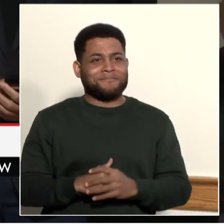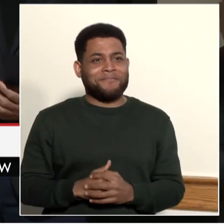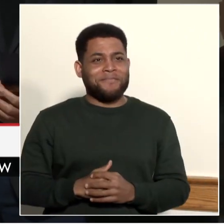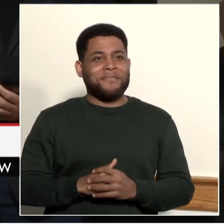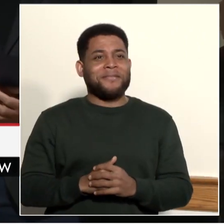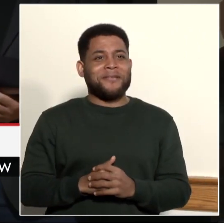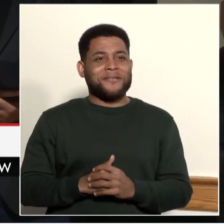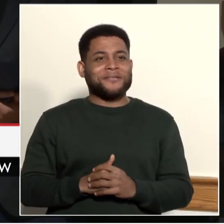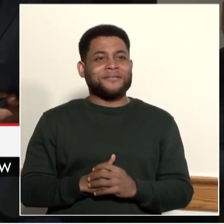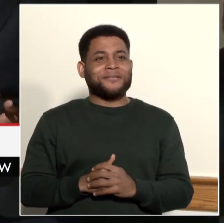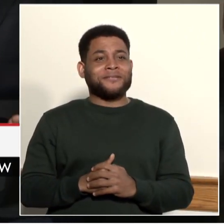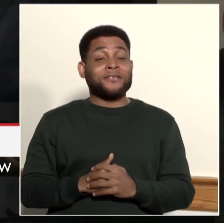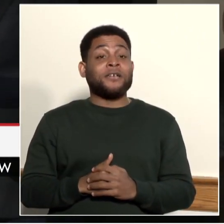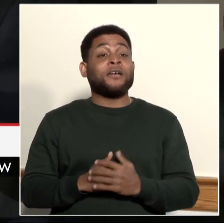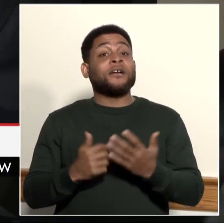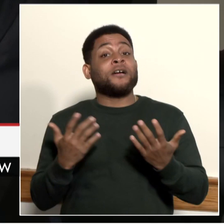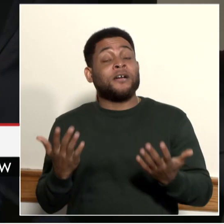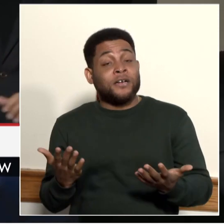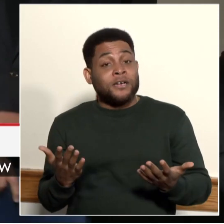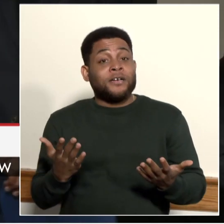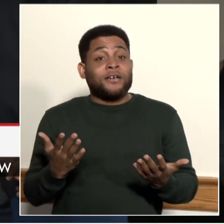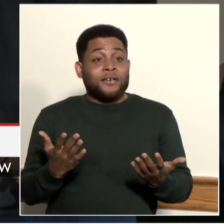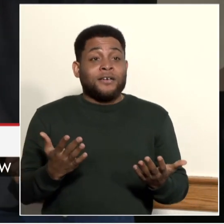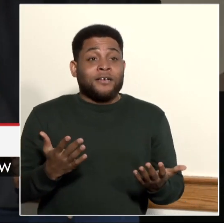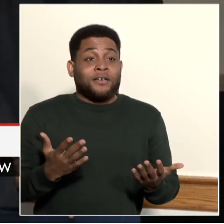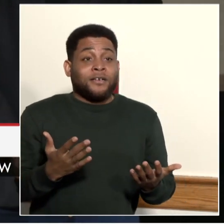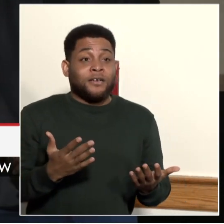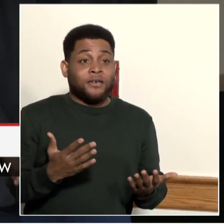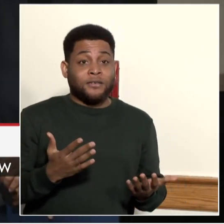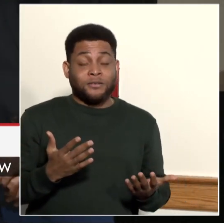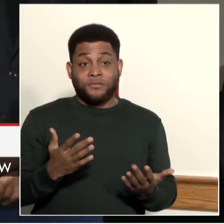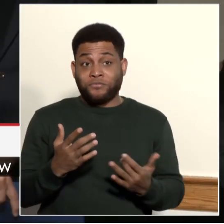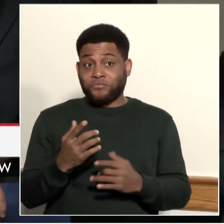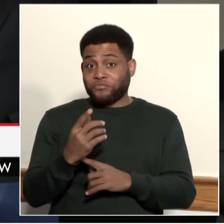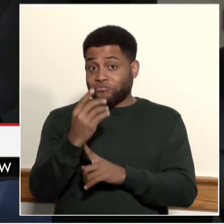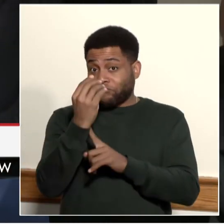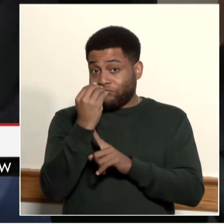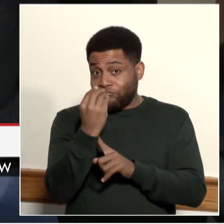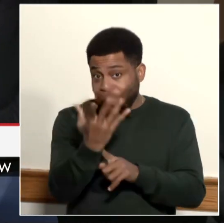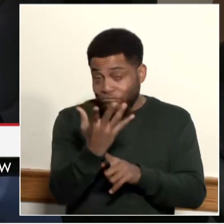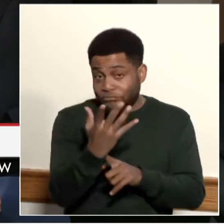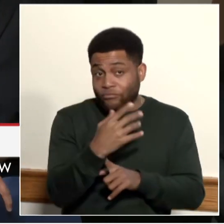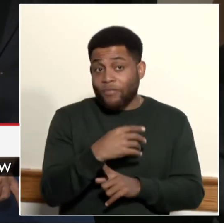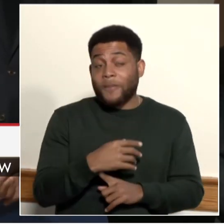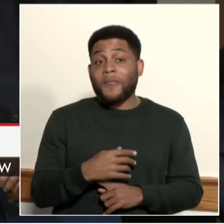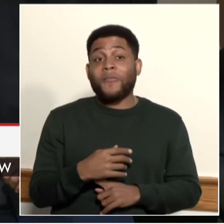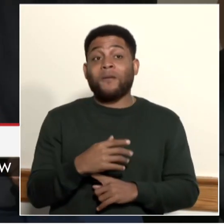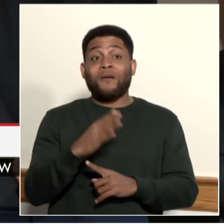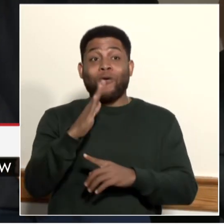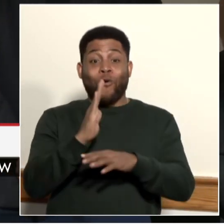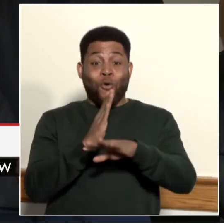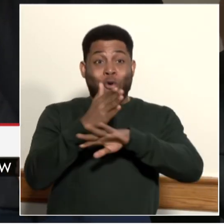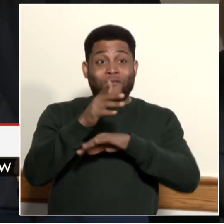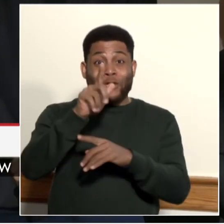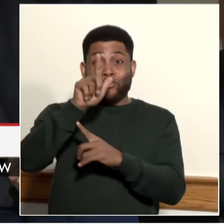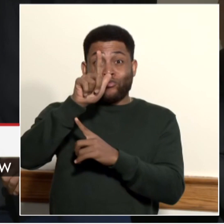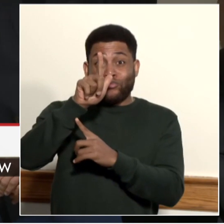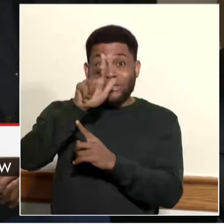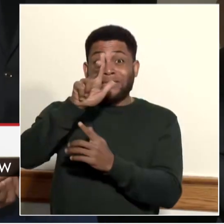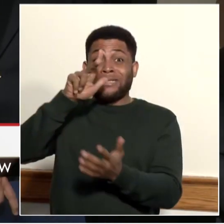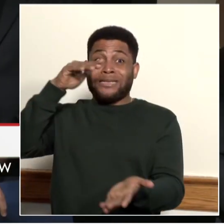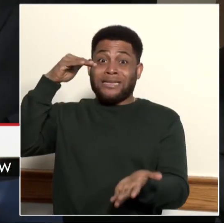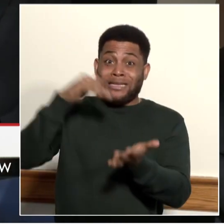So here's some news. More than 23,000 pre-K